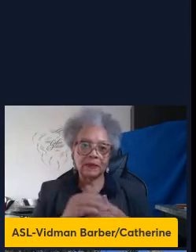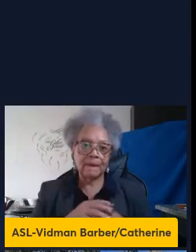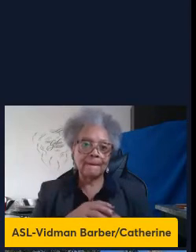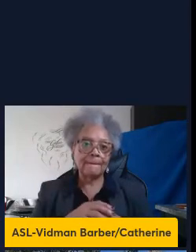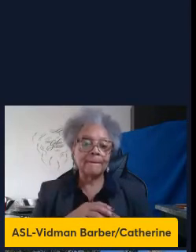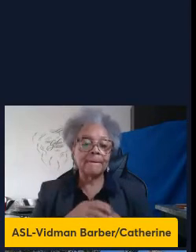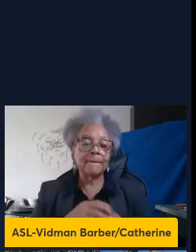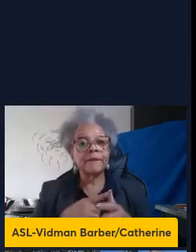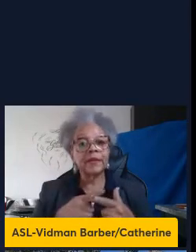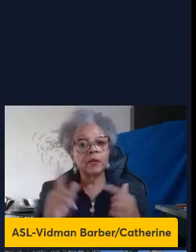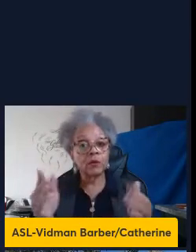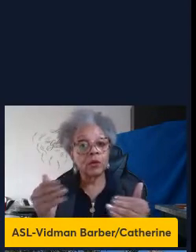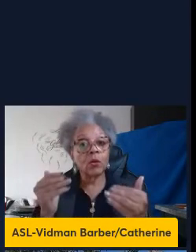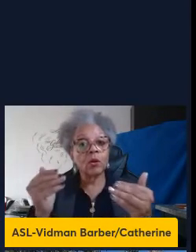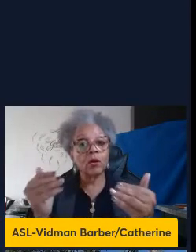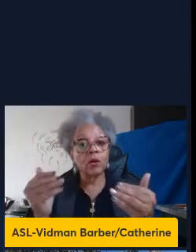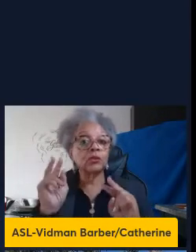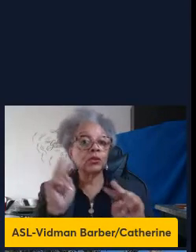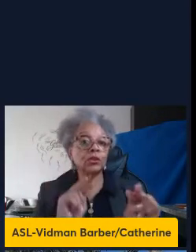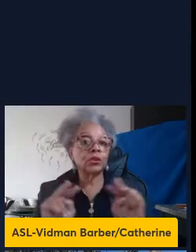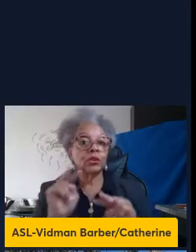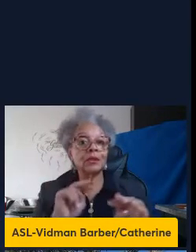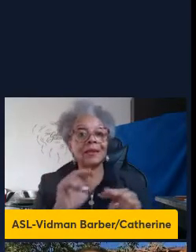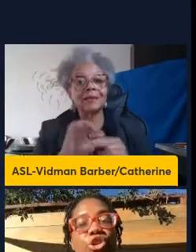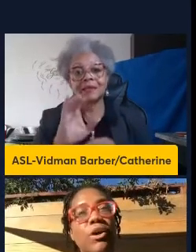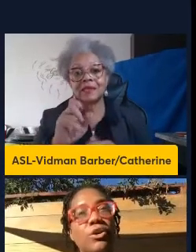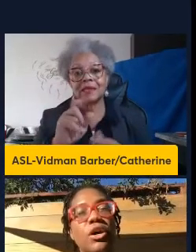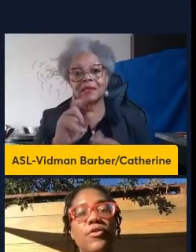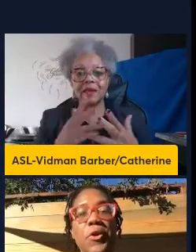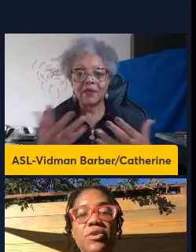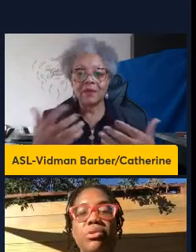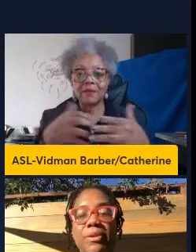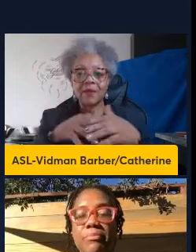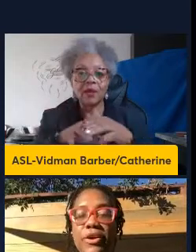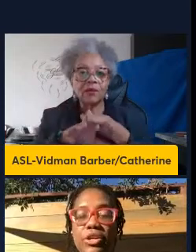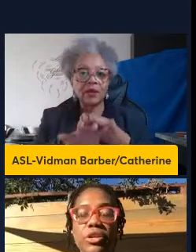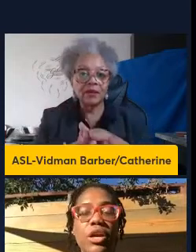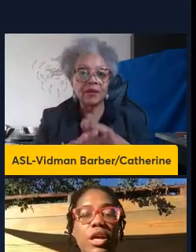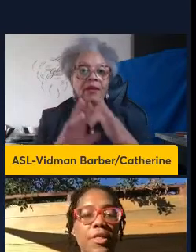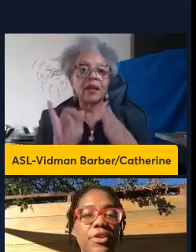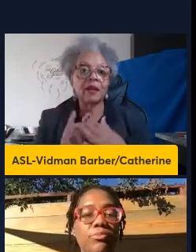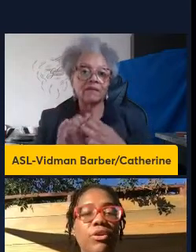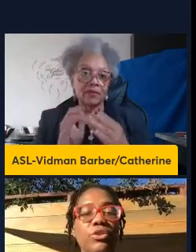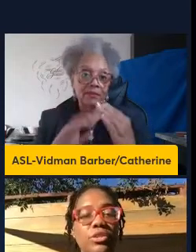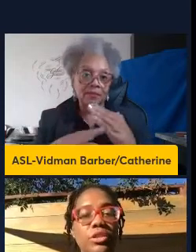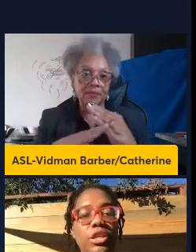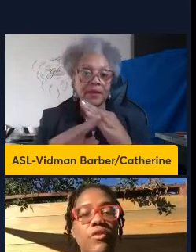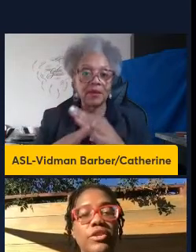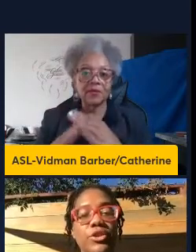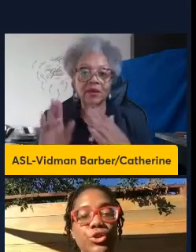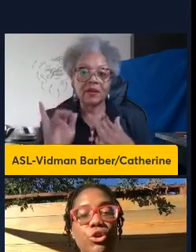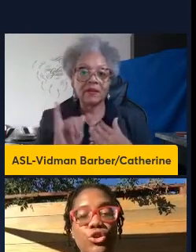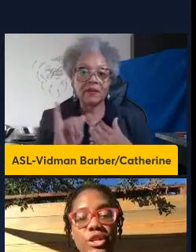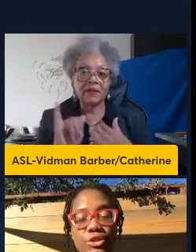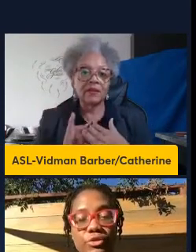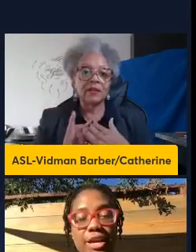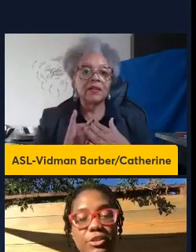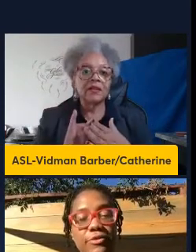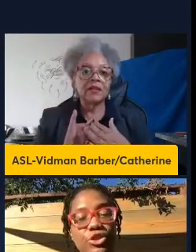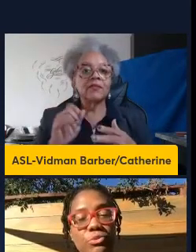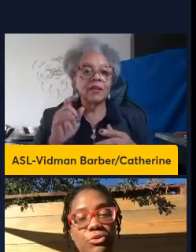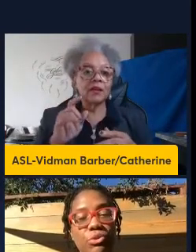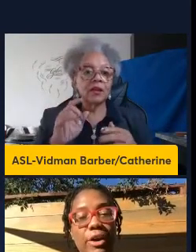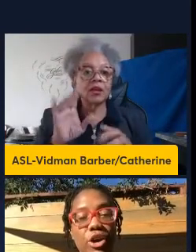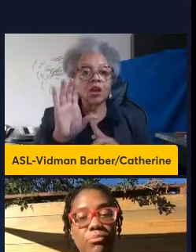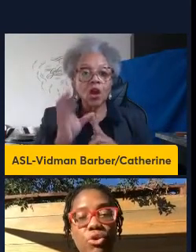We then went on to look at these cells and how they migrated across our in-vitro model of the human blood-brain barrier. This model consists of a tissue culture insert